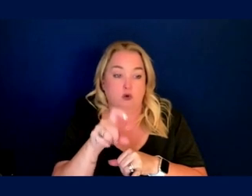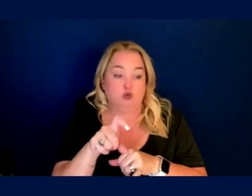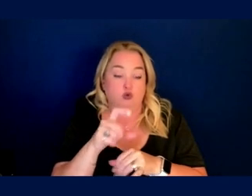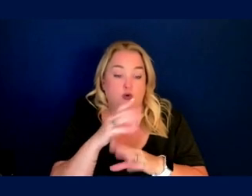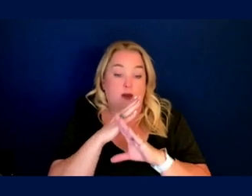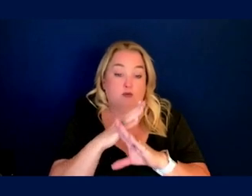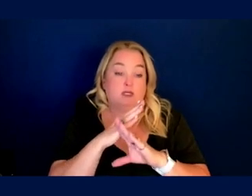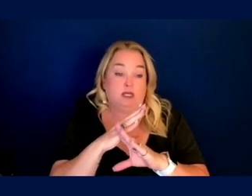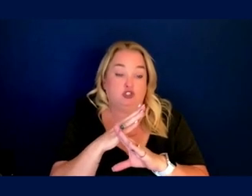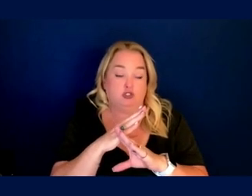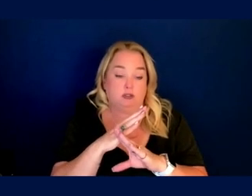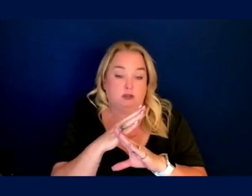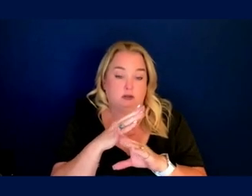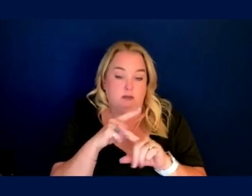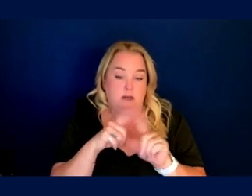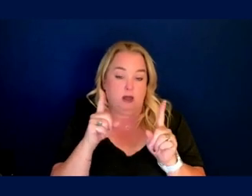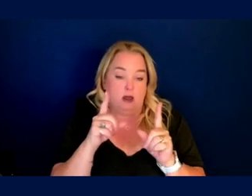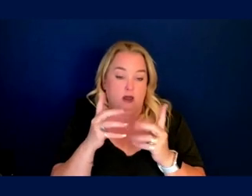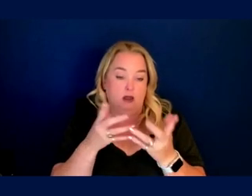regulatory?